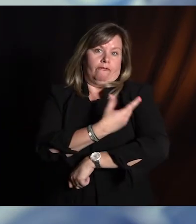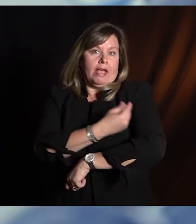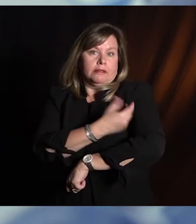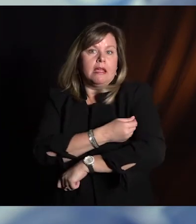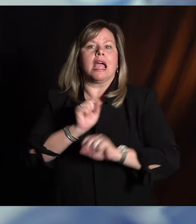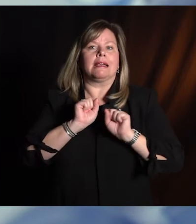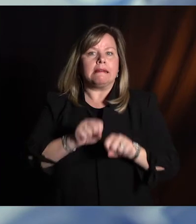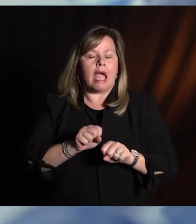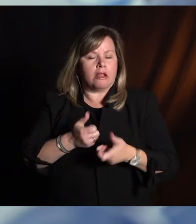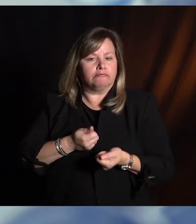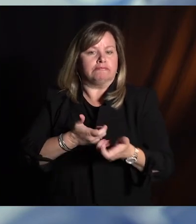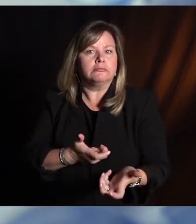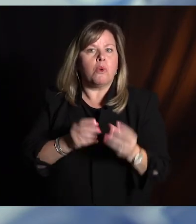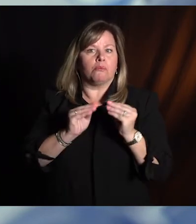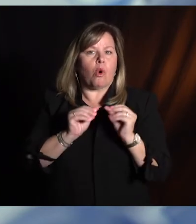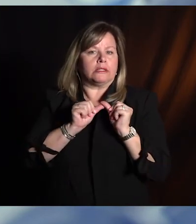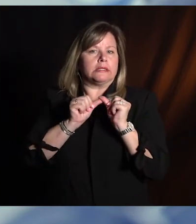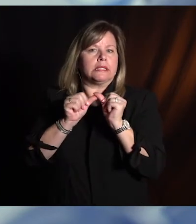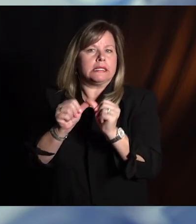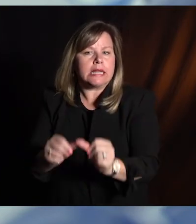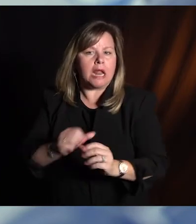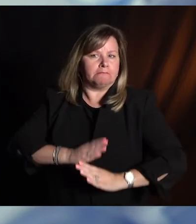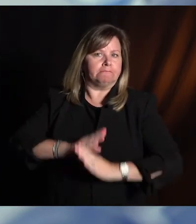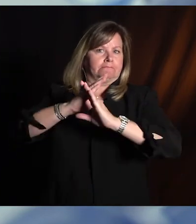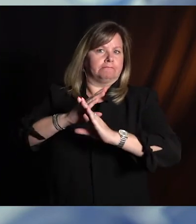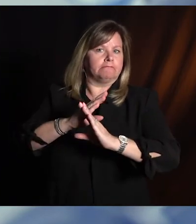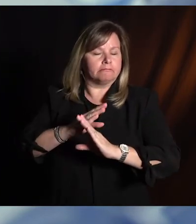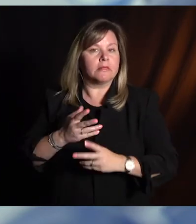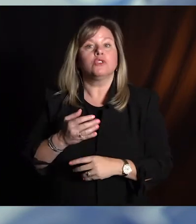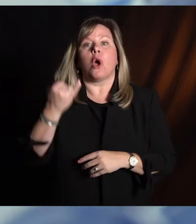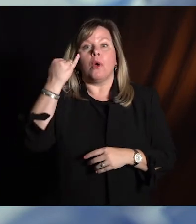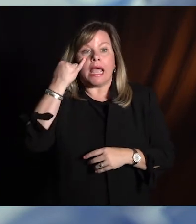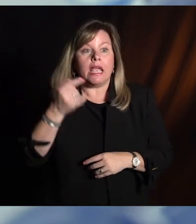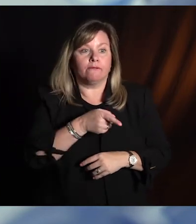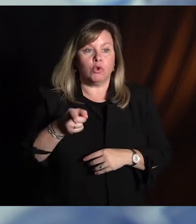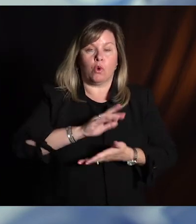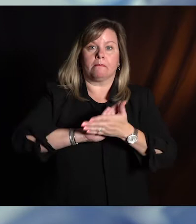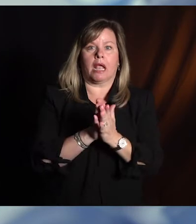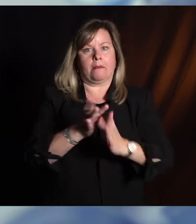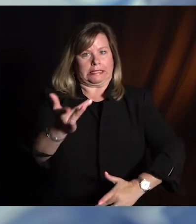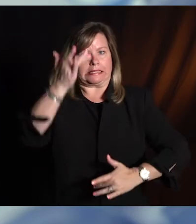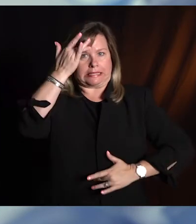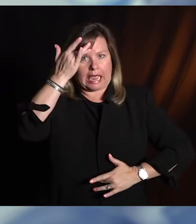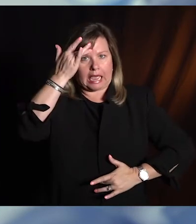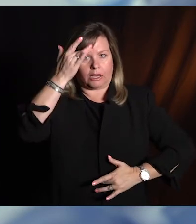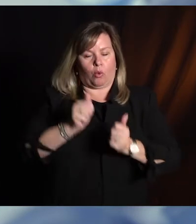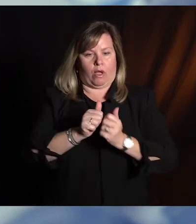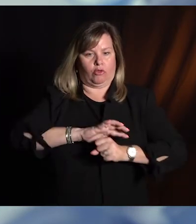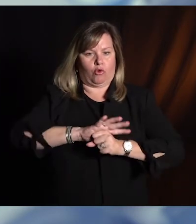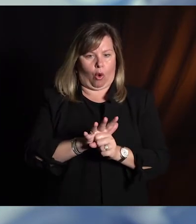sustained immune response. What we've seen so far with acquired immunity through infection is it's not nearly as